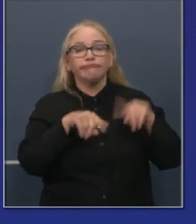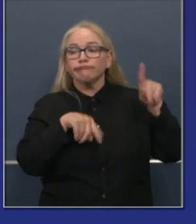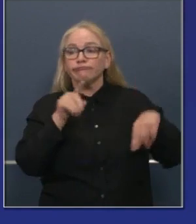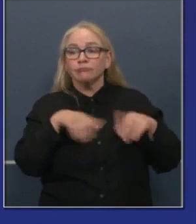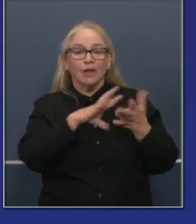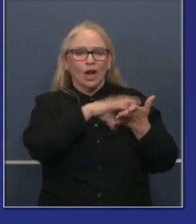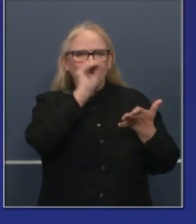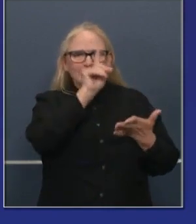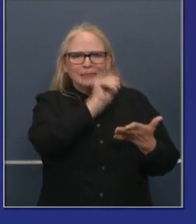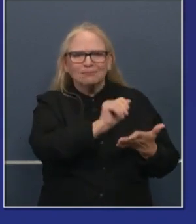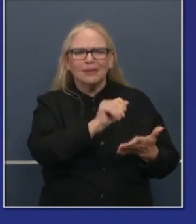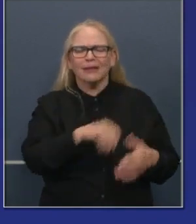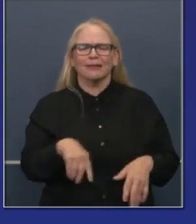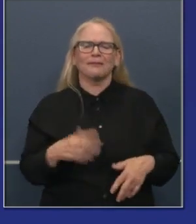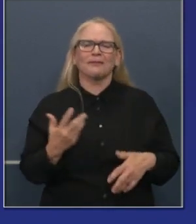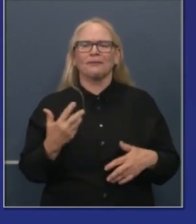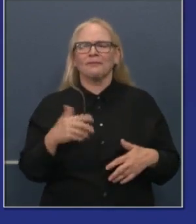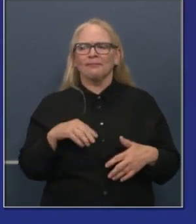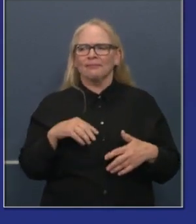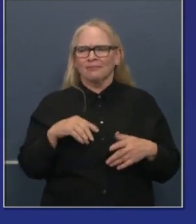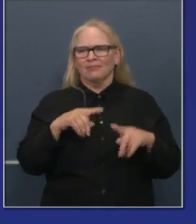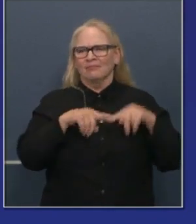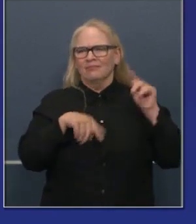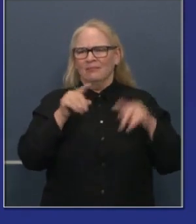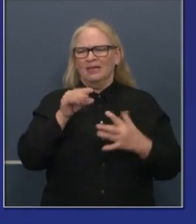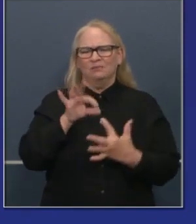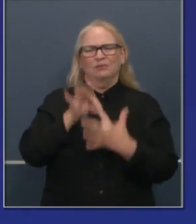those that have special needs and the like.